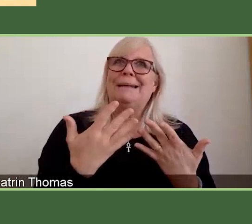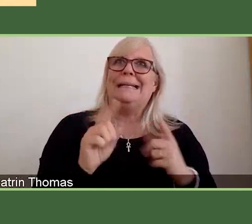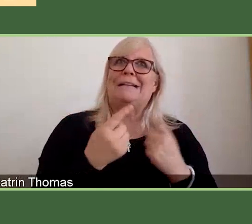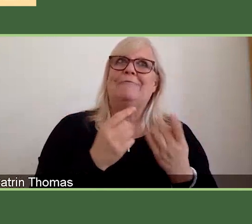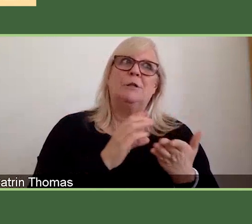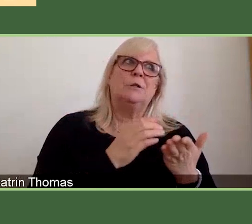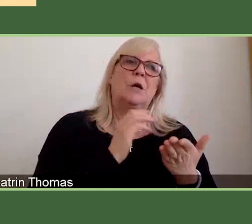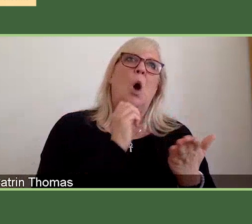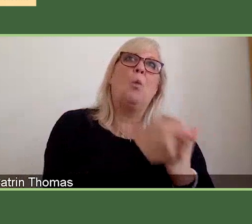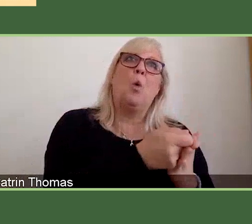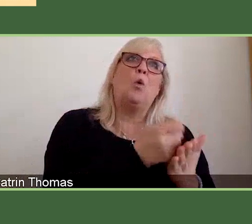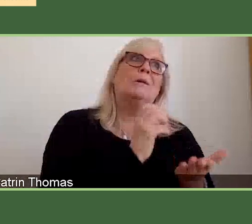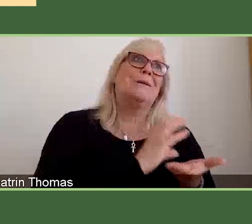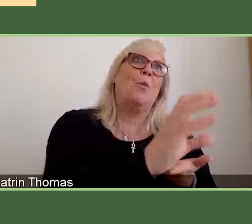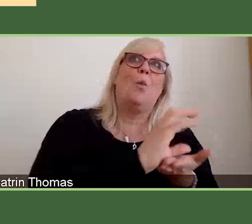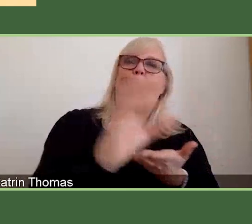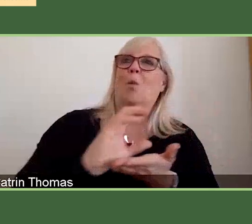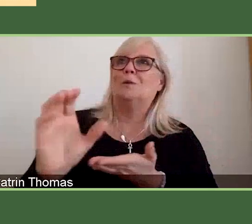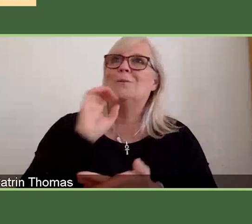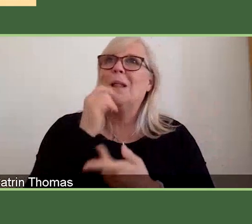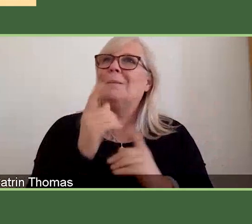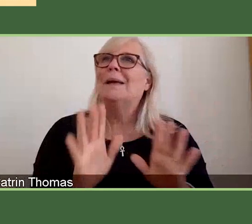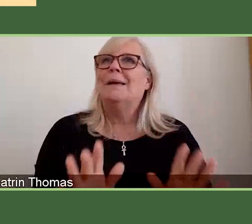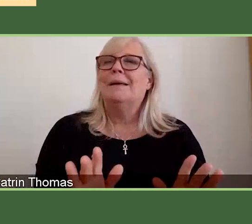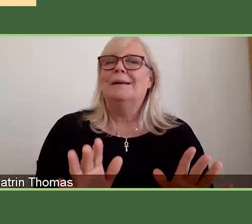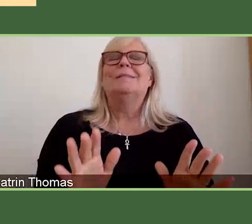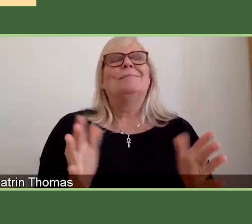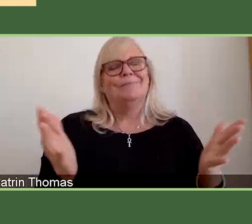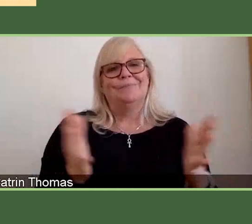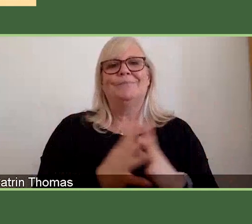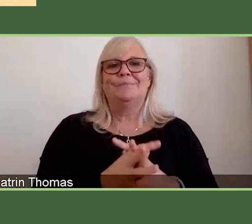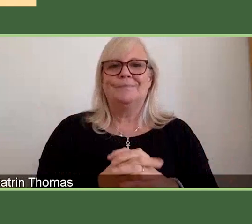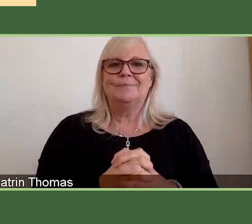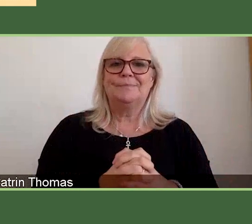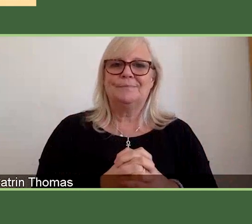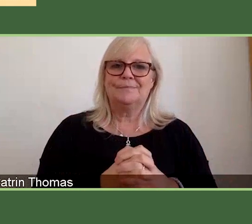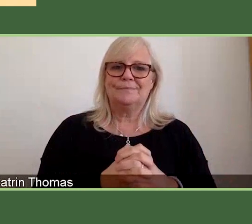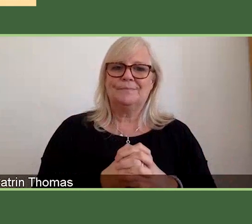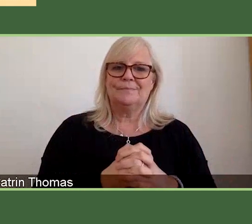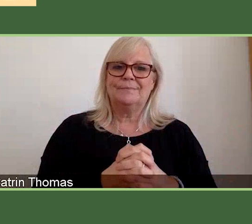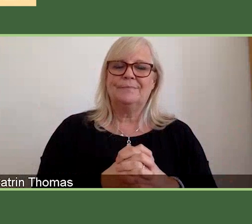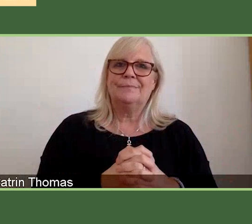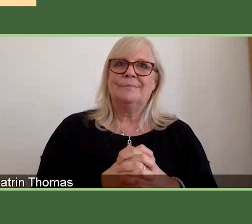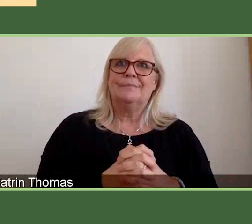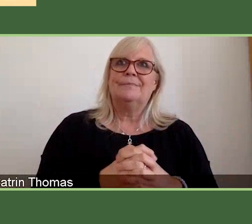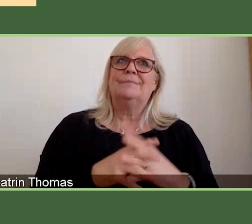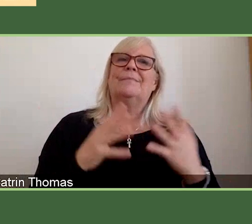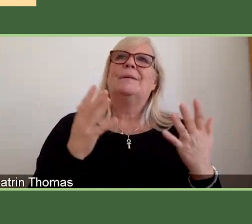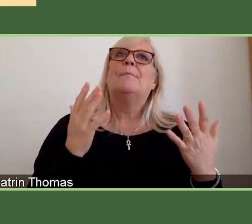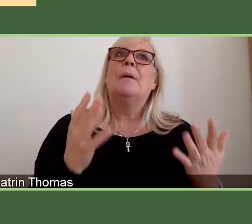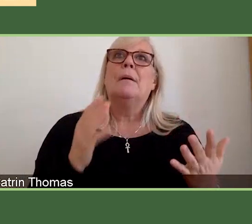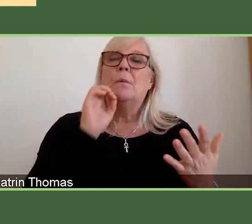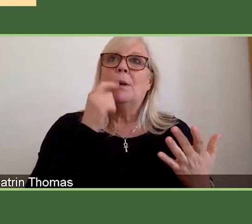fencing budget for different disciplines or different disciplinary areas. And as we currently do, we will be focusing our